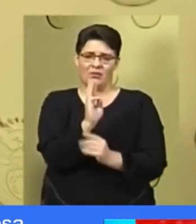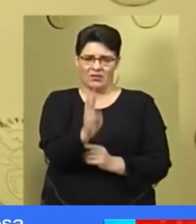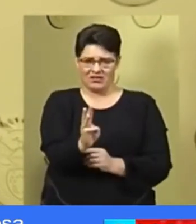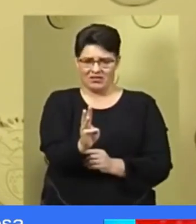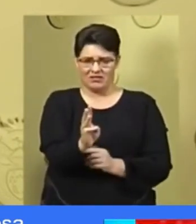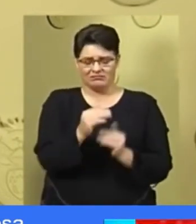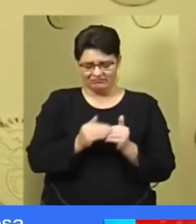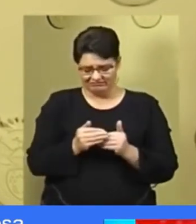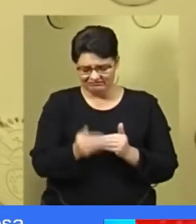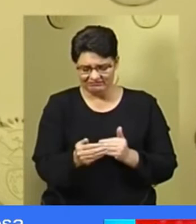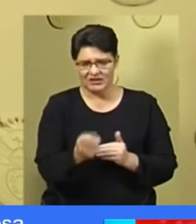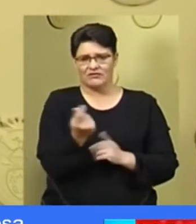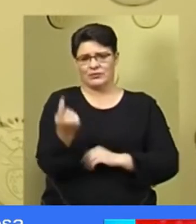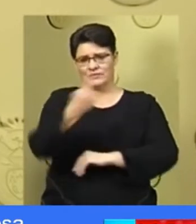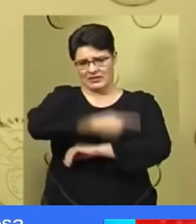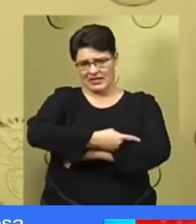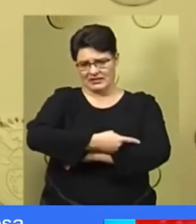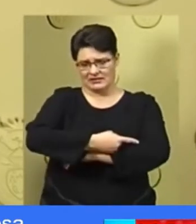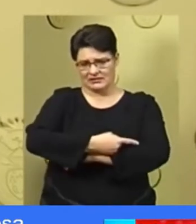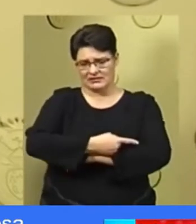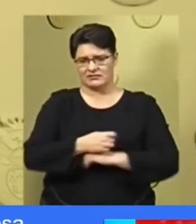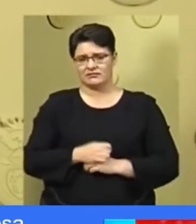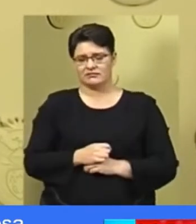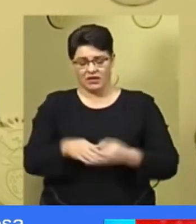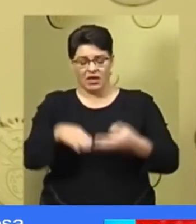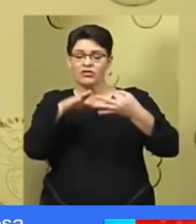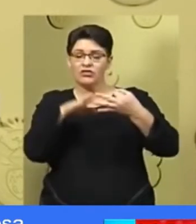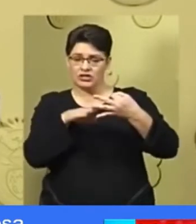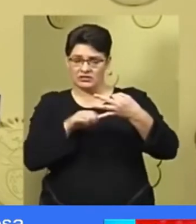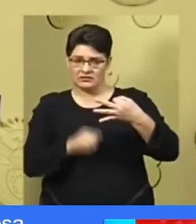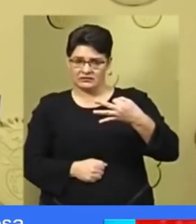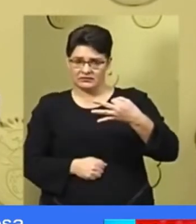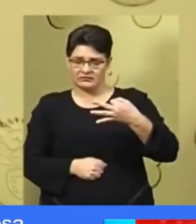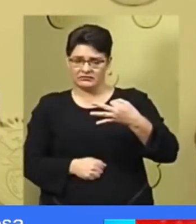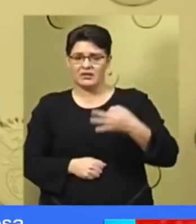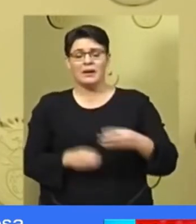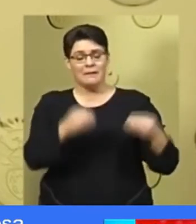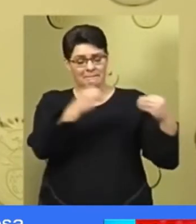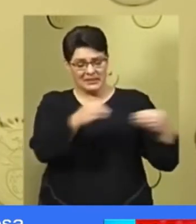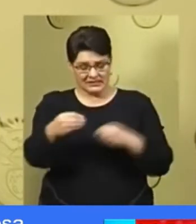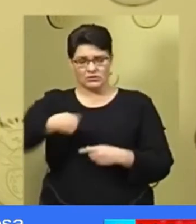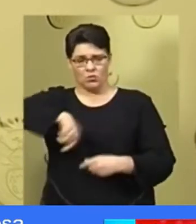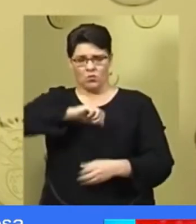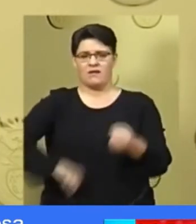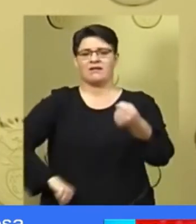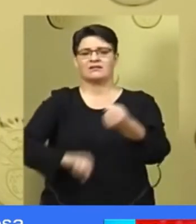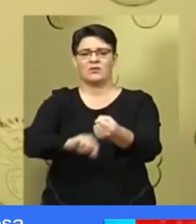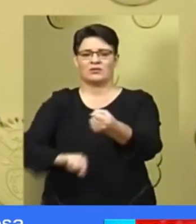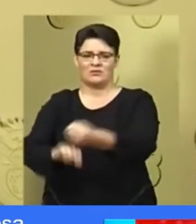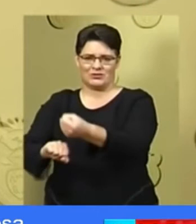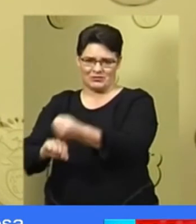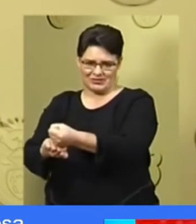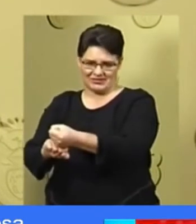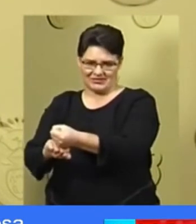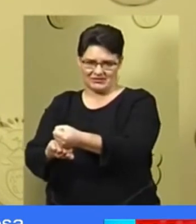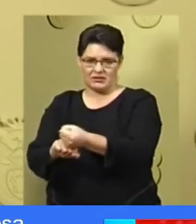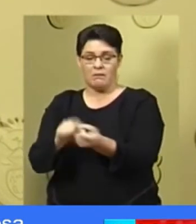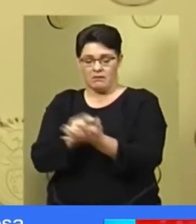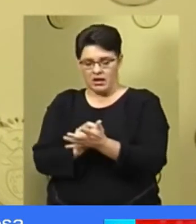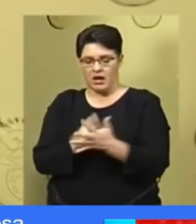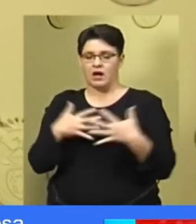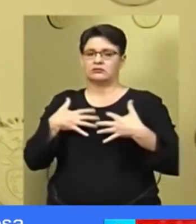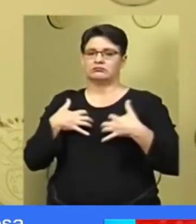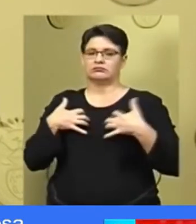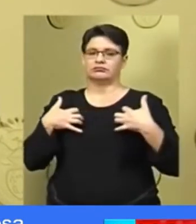within the next few days. Thirdly we are assisting businesses that may be in